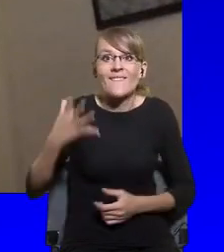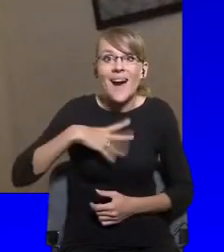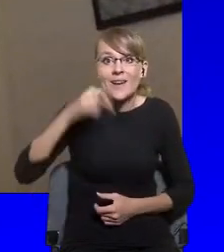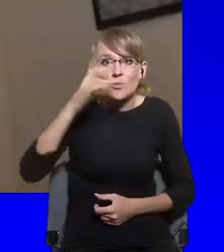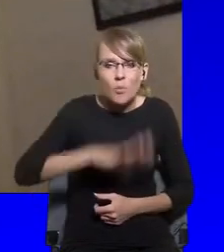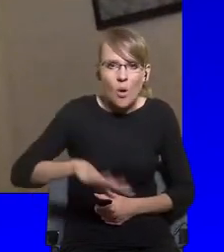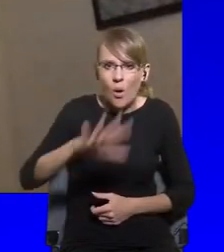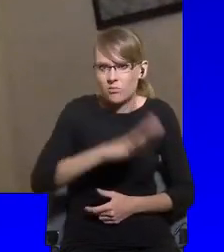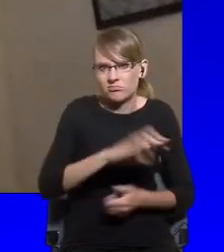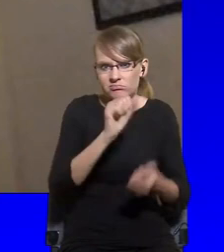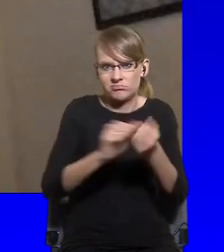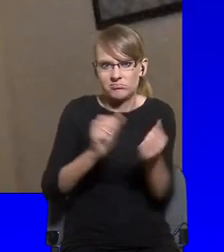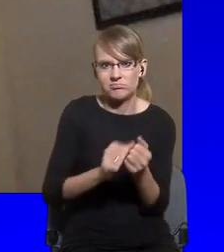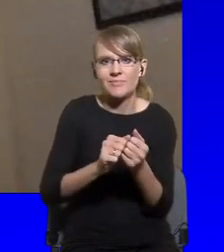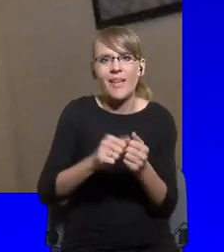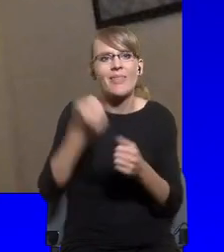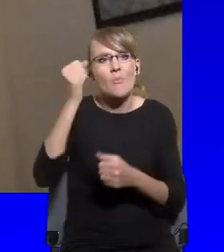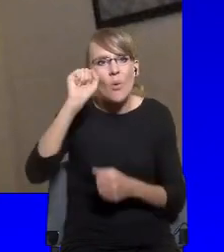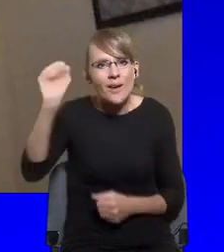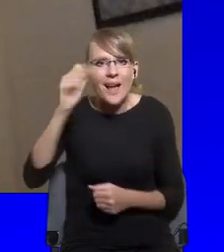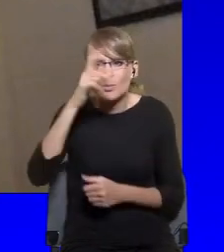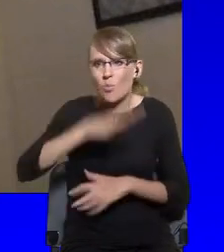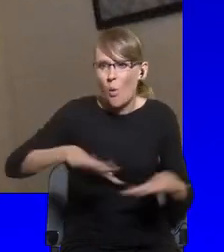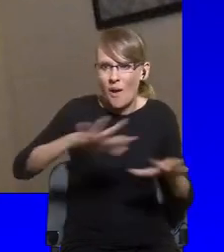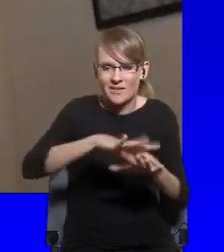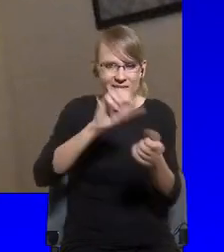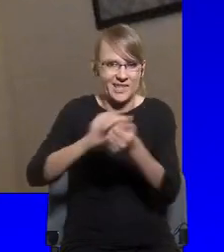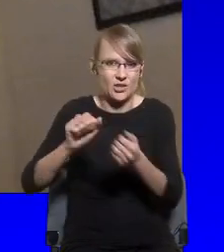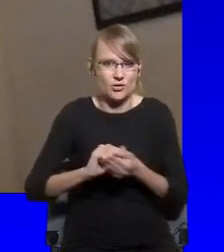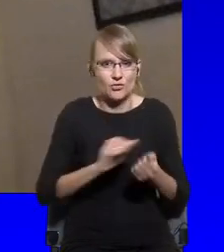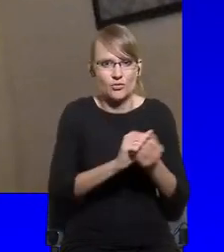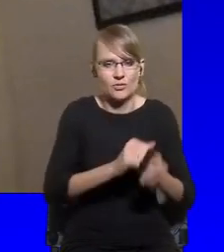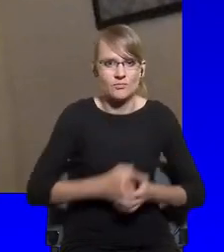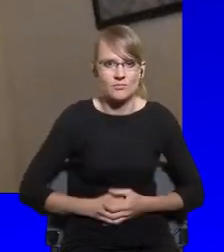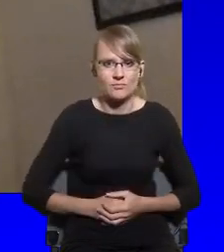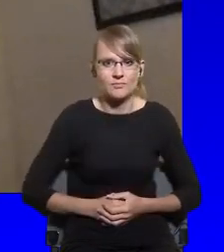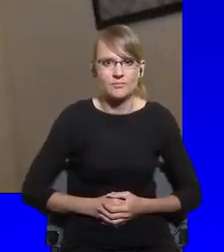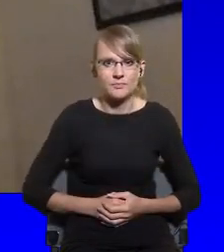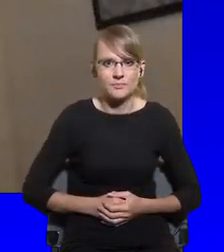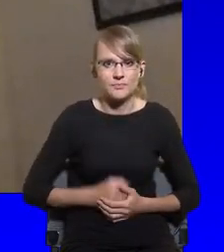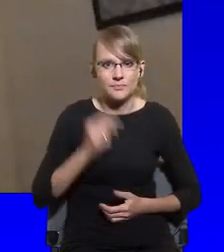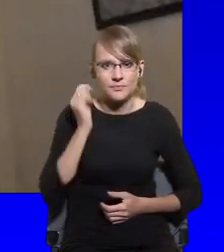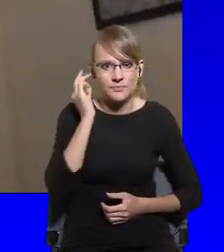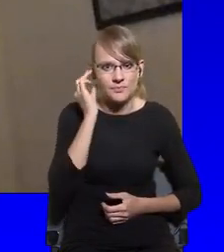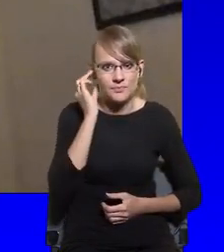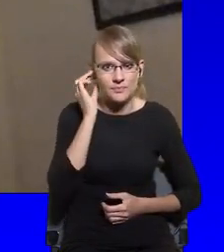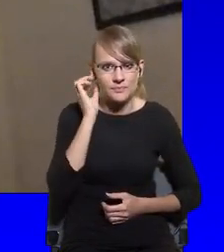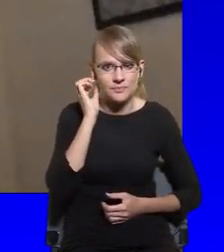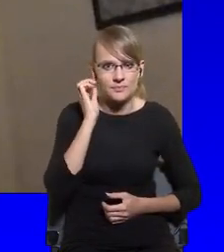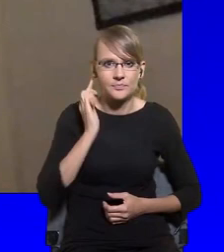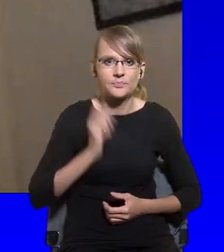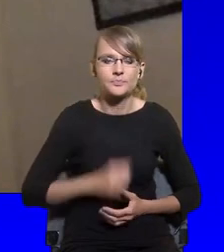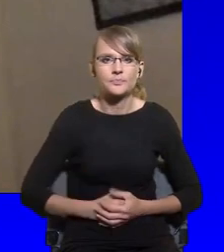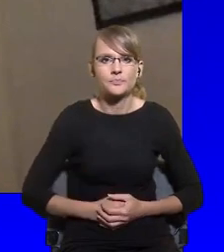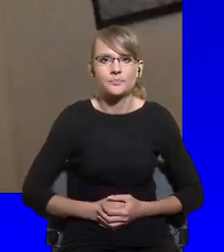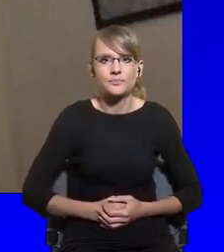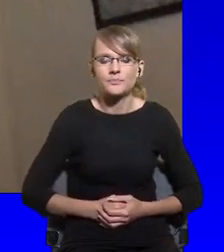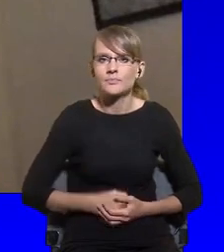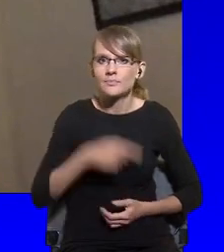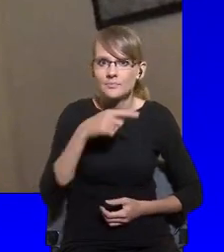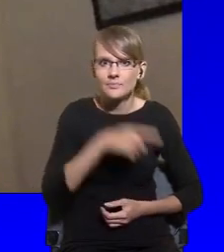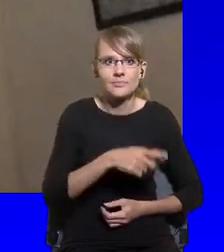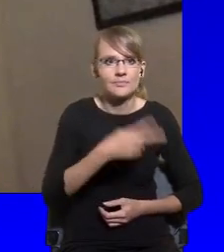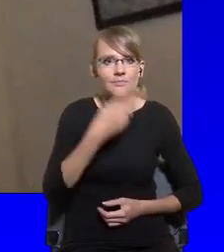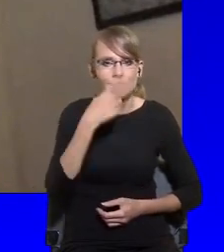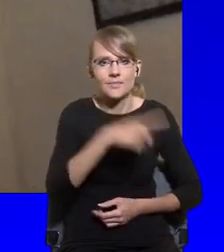and which were, in a way, significantly enhanced just by digital technologies and the impact that they have on our